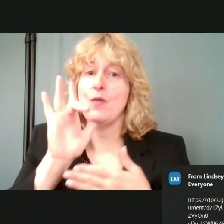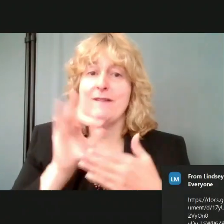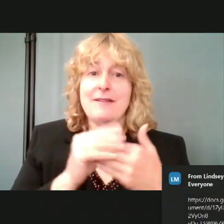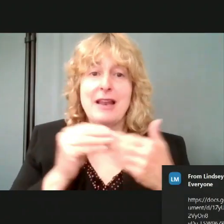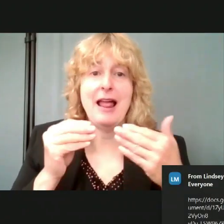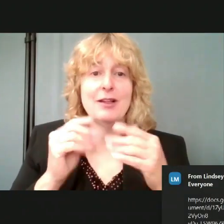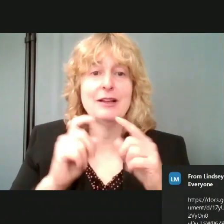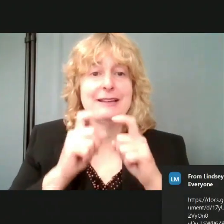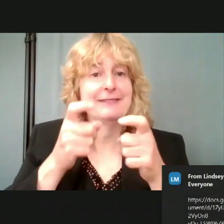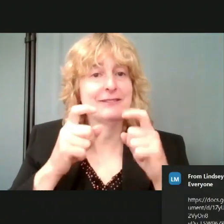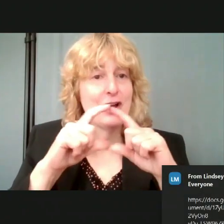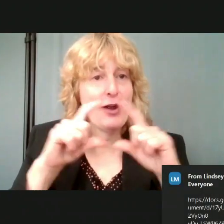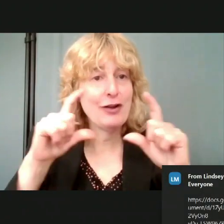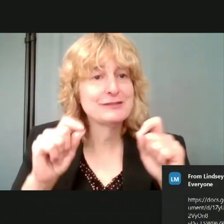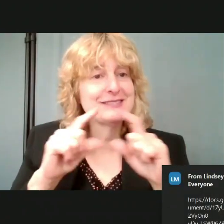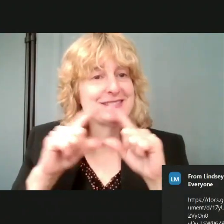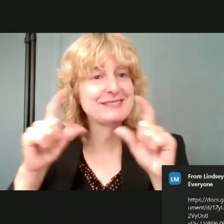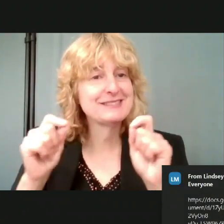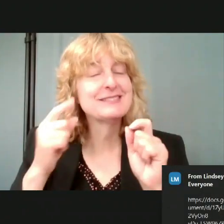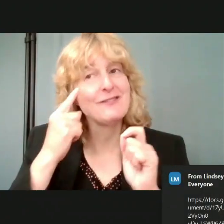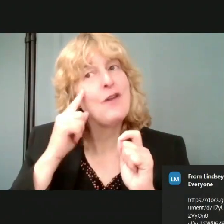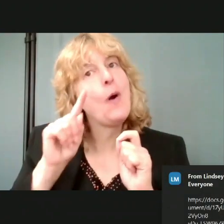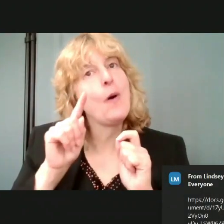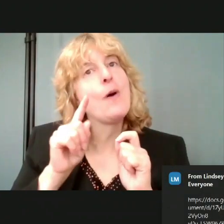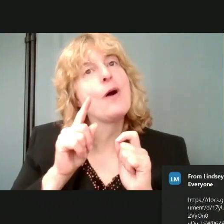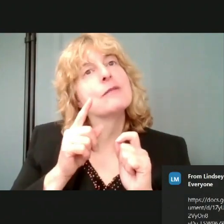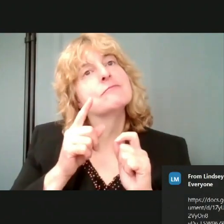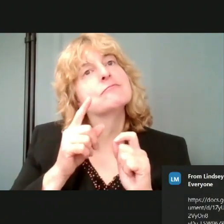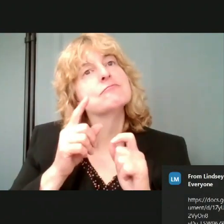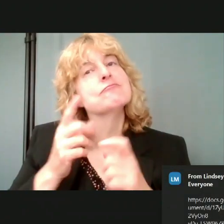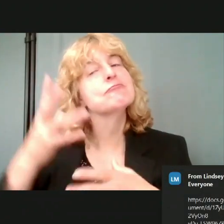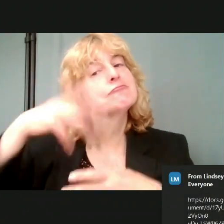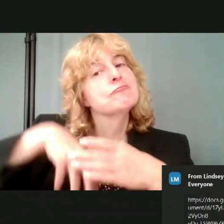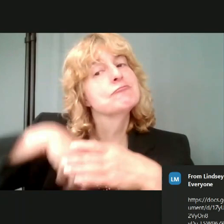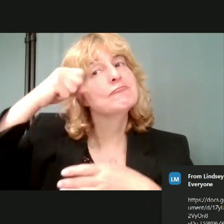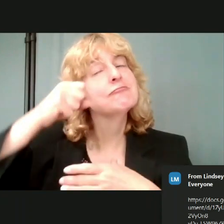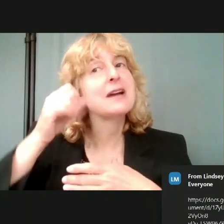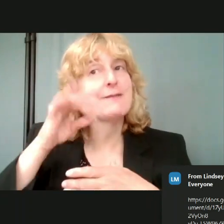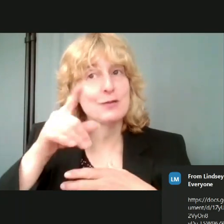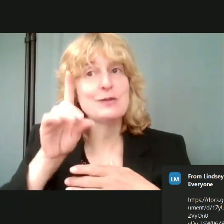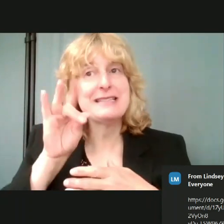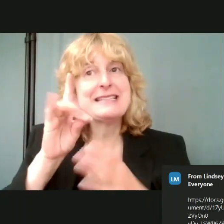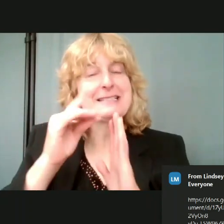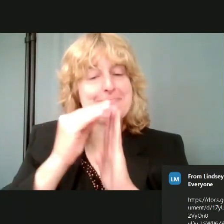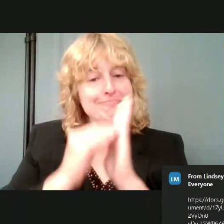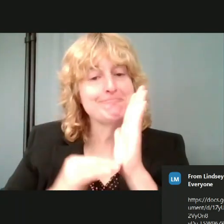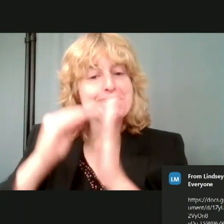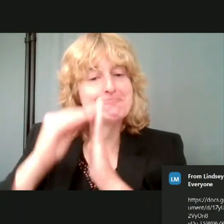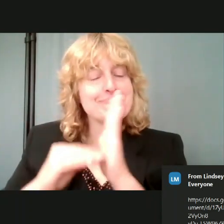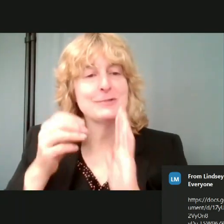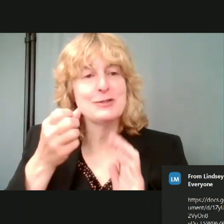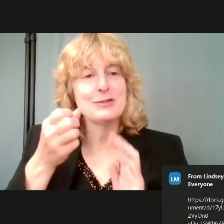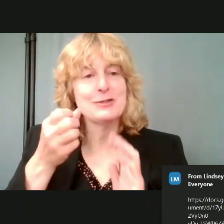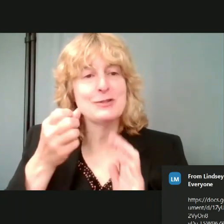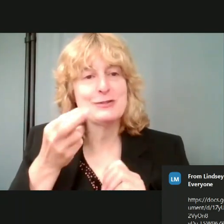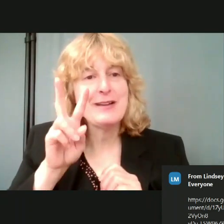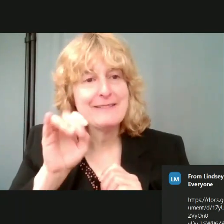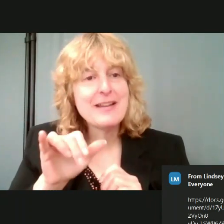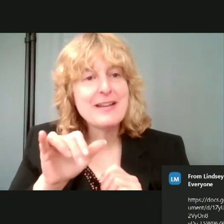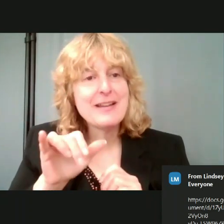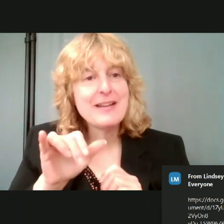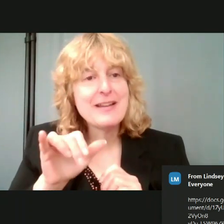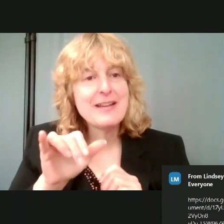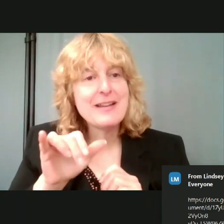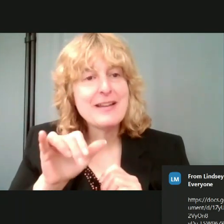as part of that survey. So we are tabulating those names. We'll be doing the drawing. And we will announce